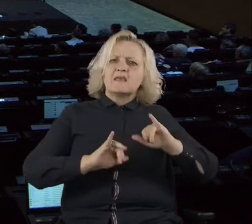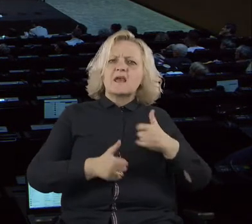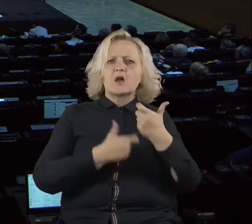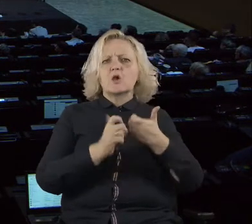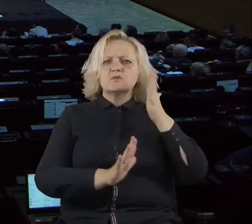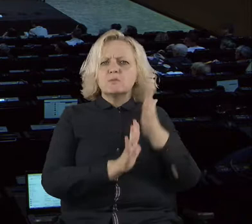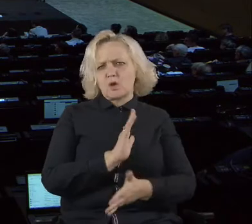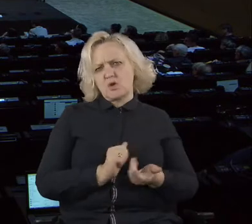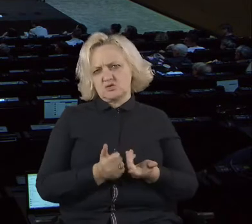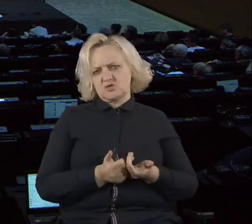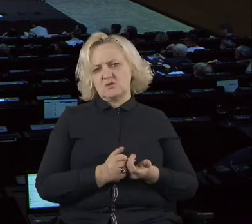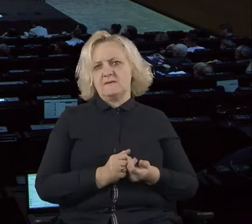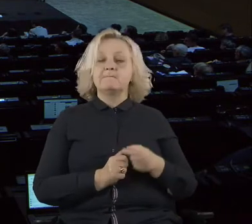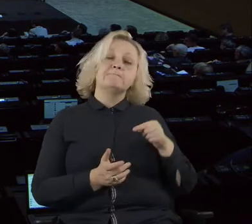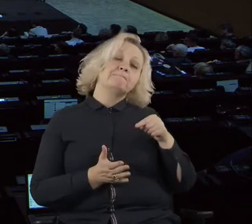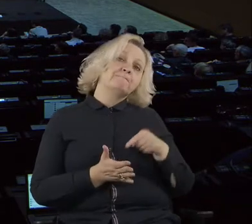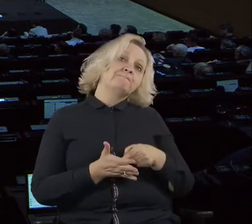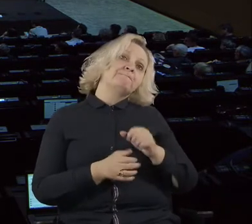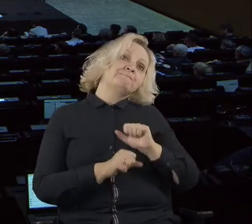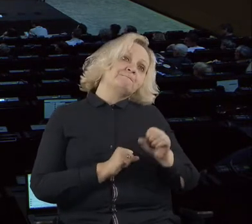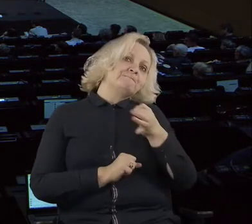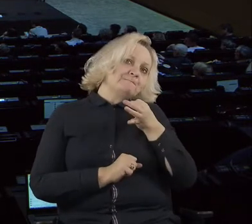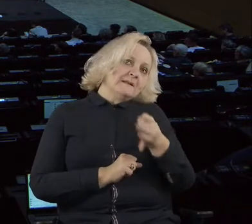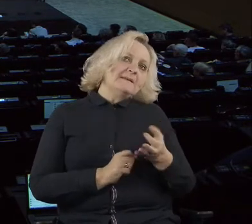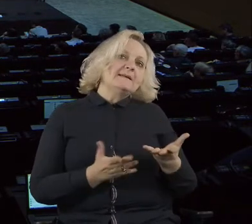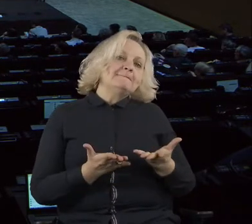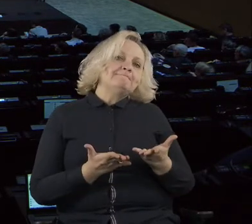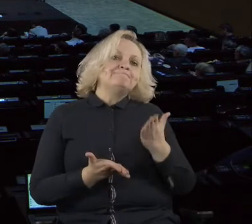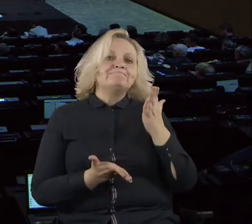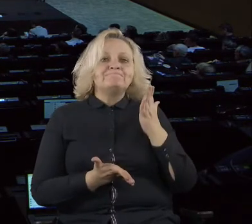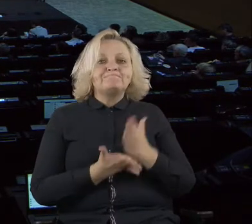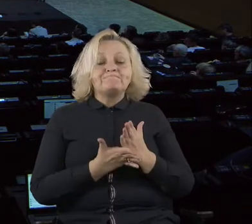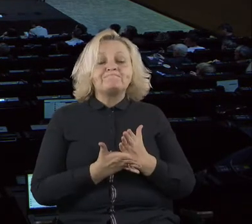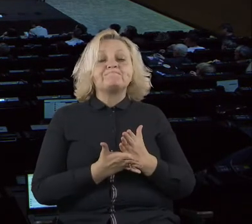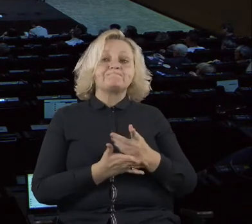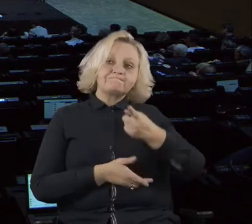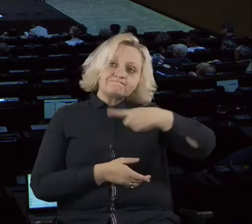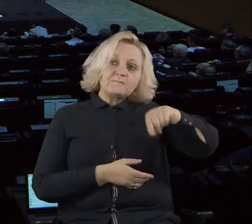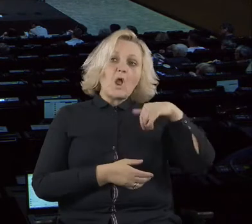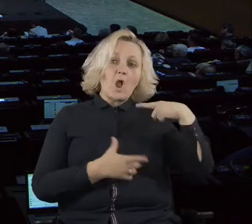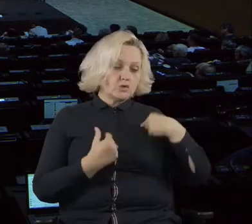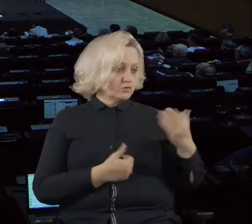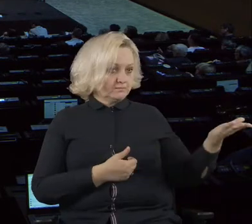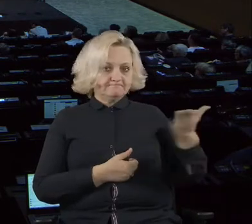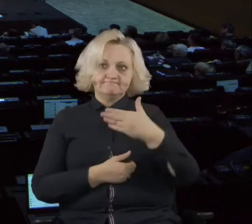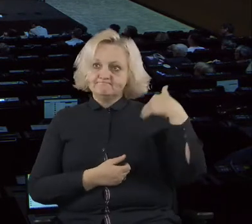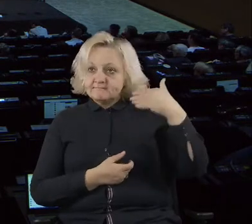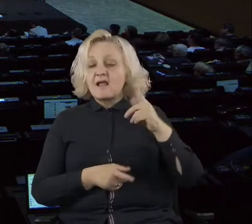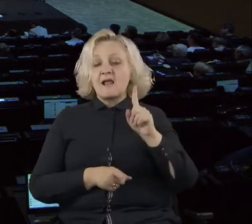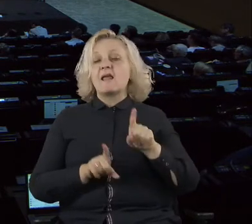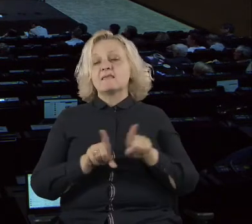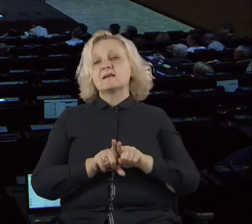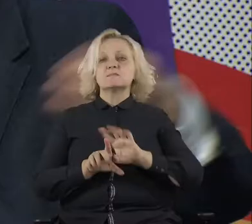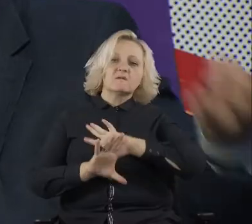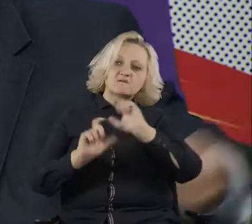And that's the question not only to the panelists, but to the audience as well and to all of us. As Justyna said, we are all